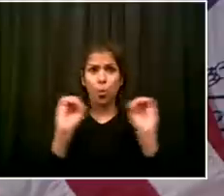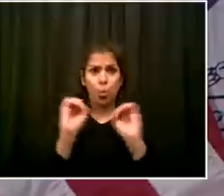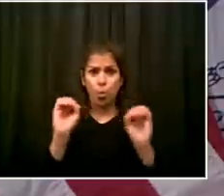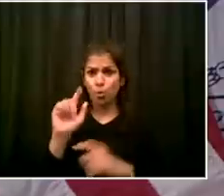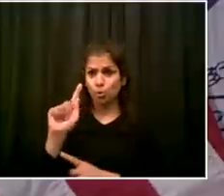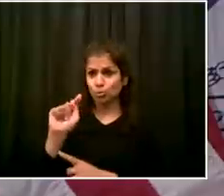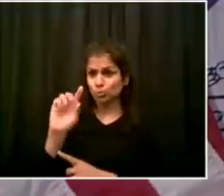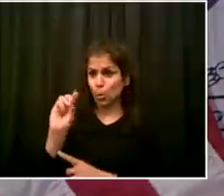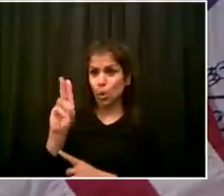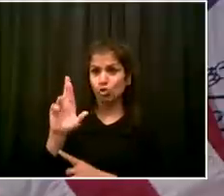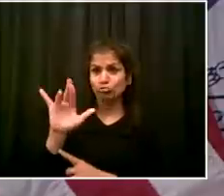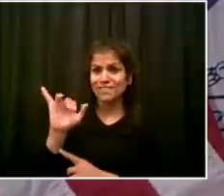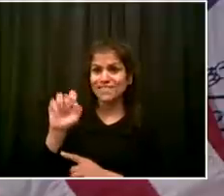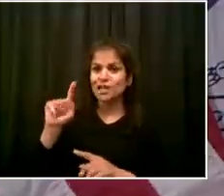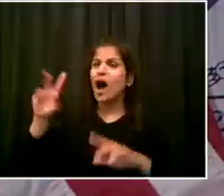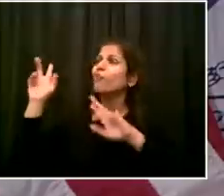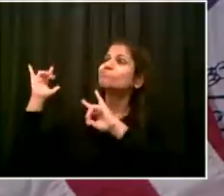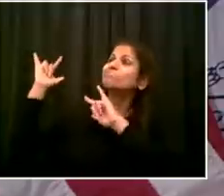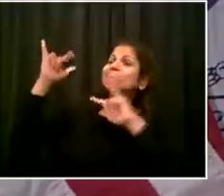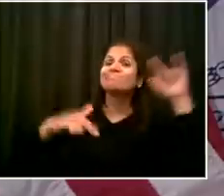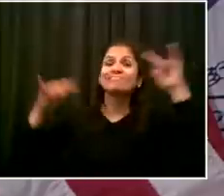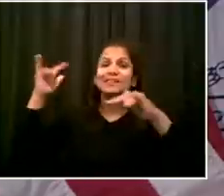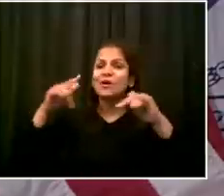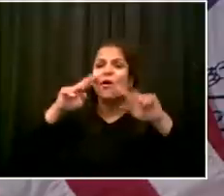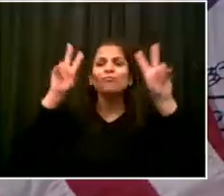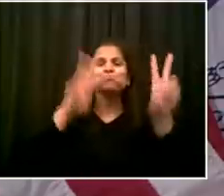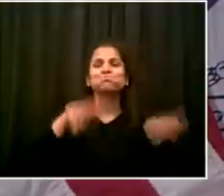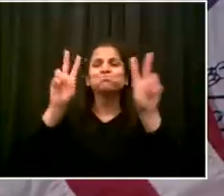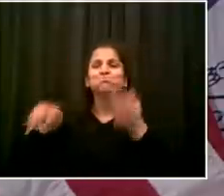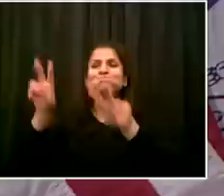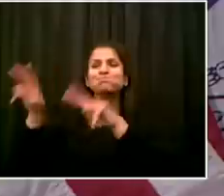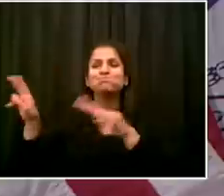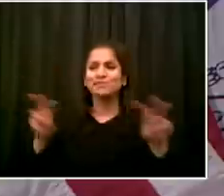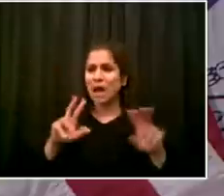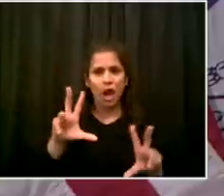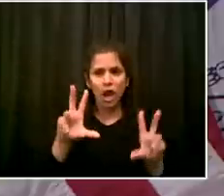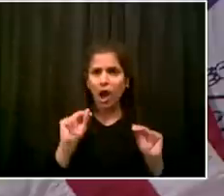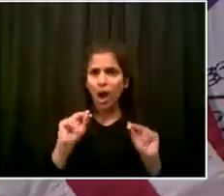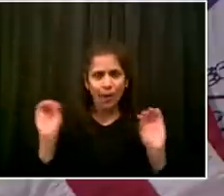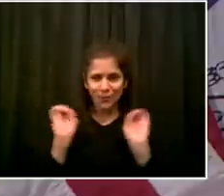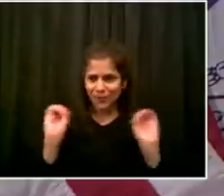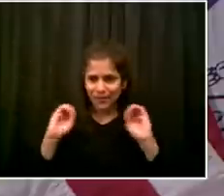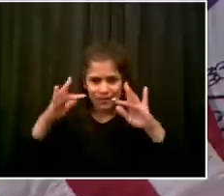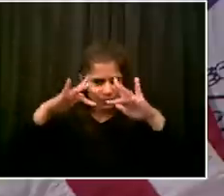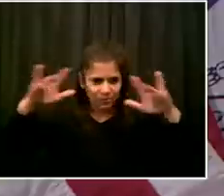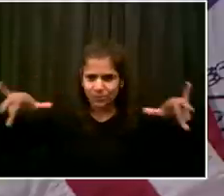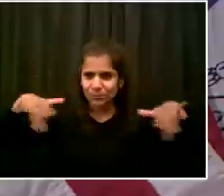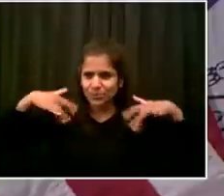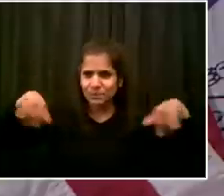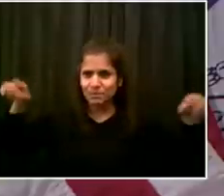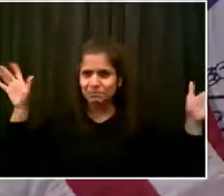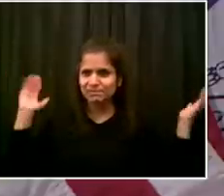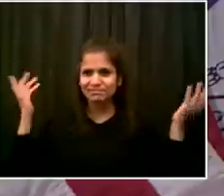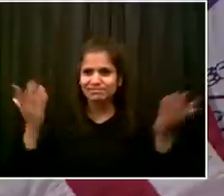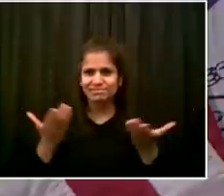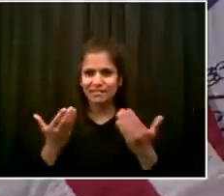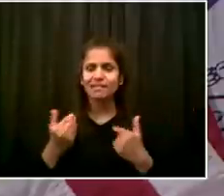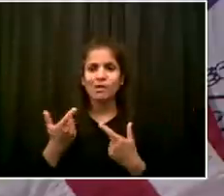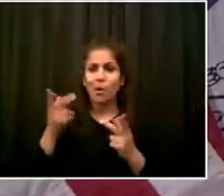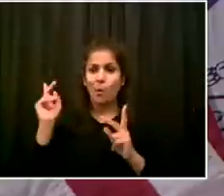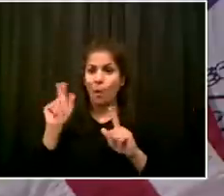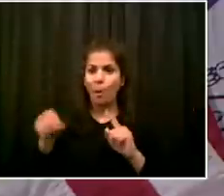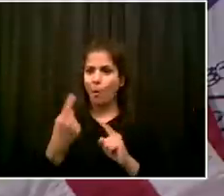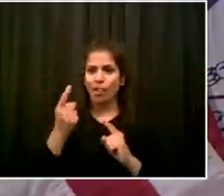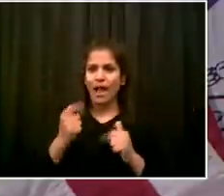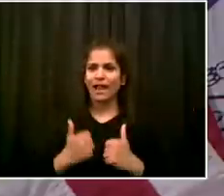about it. But I think my strong impression is that people understand that we're going through a lot still